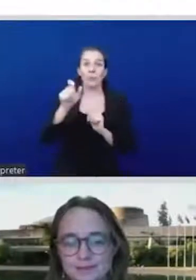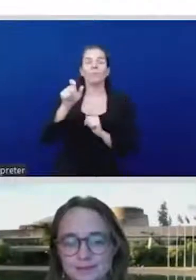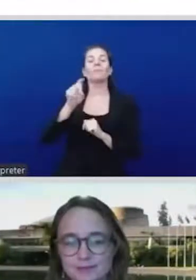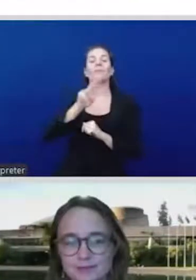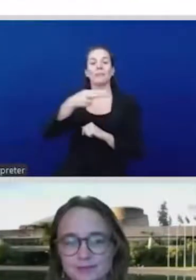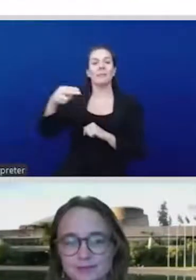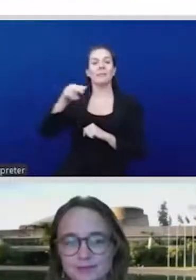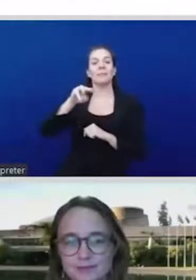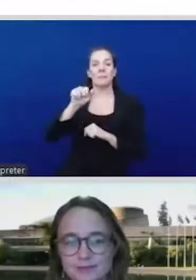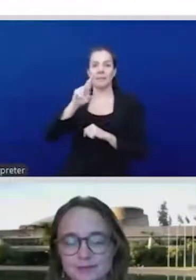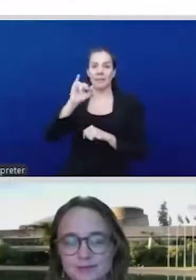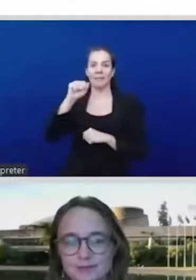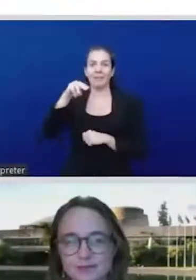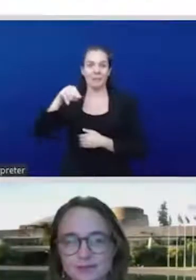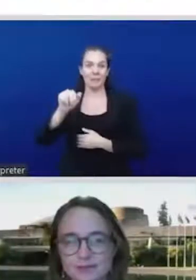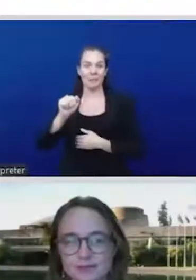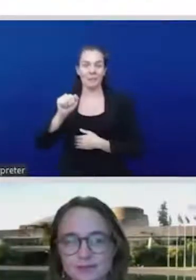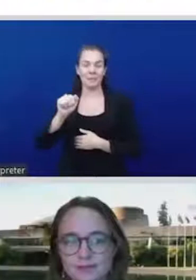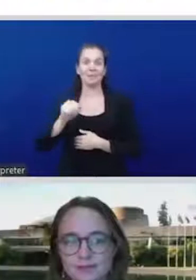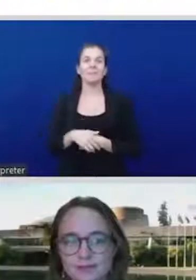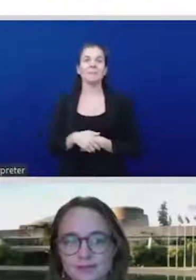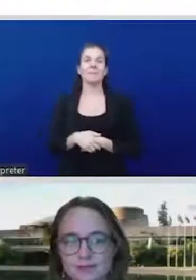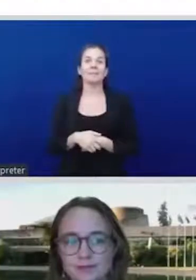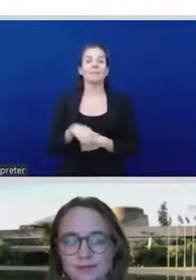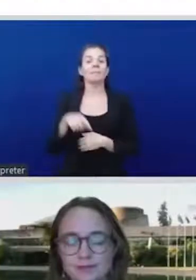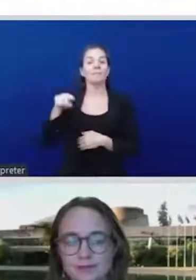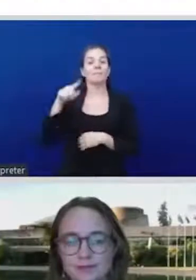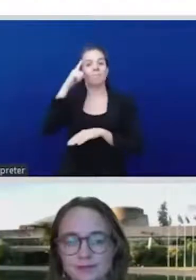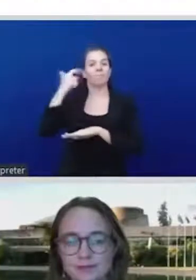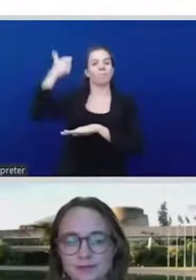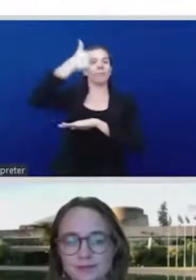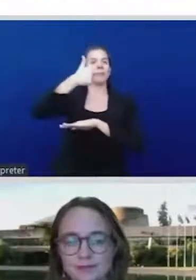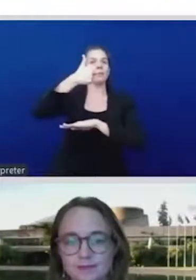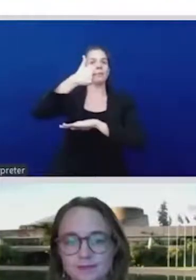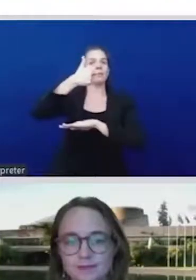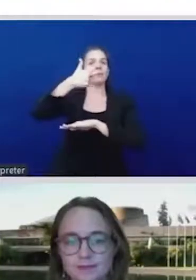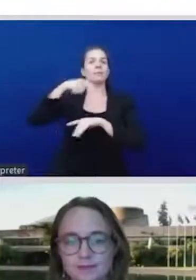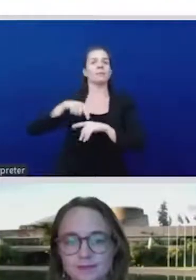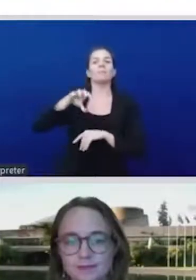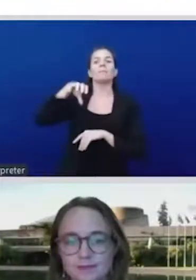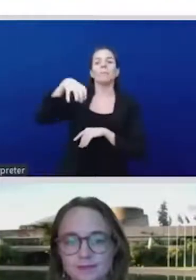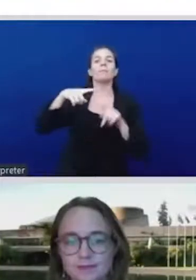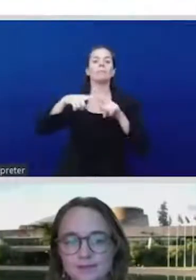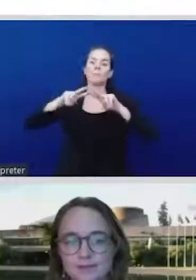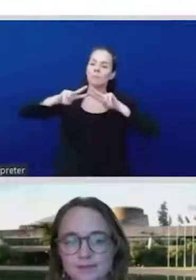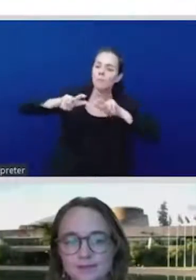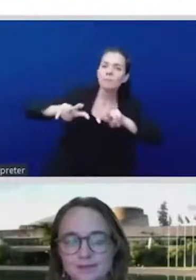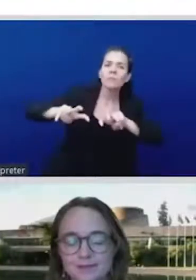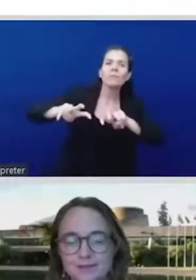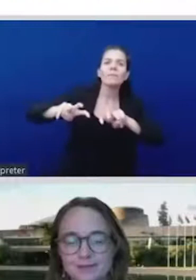director. She's a feminist economist that has been, I remember one of these